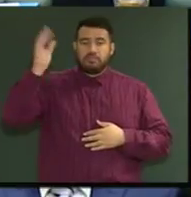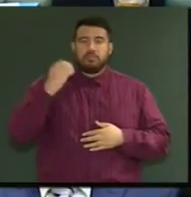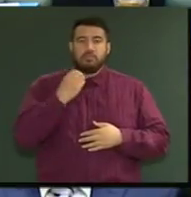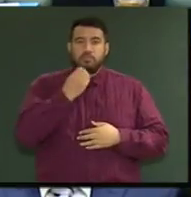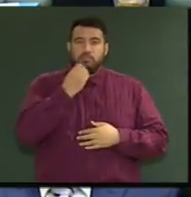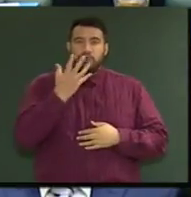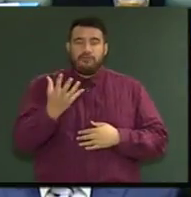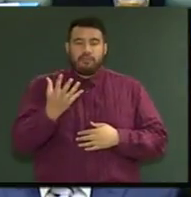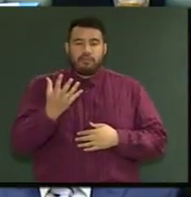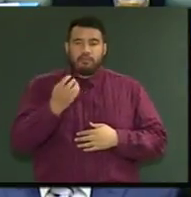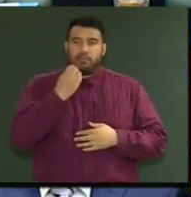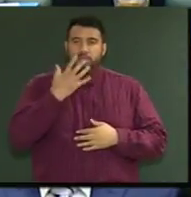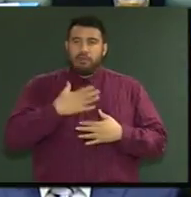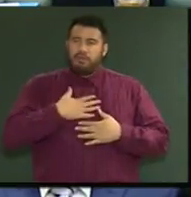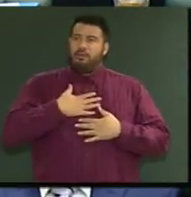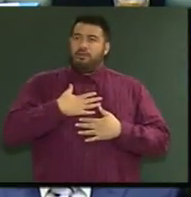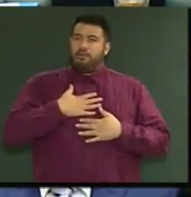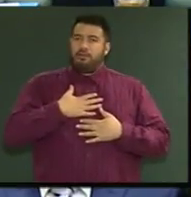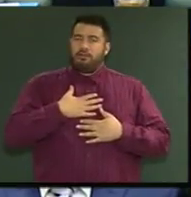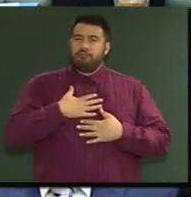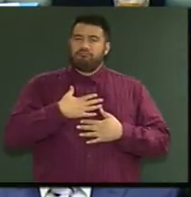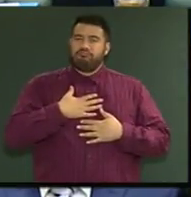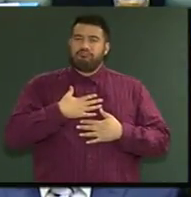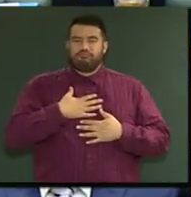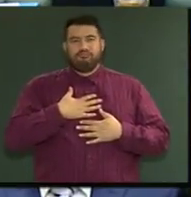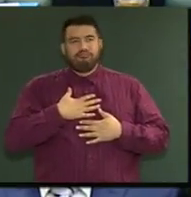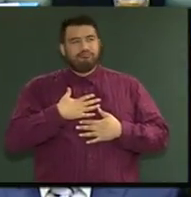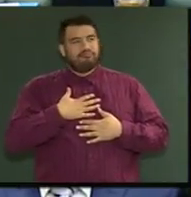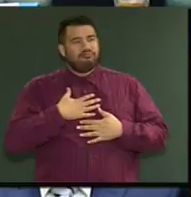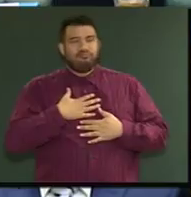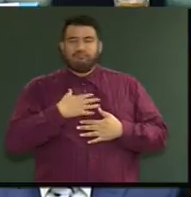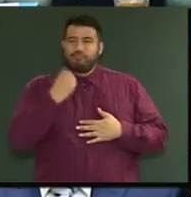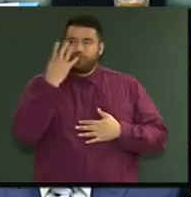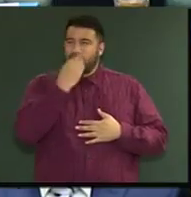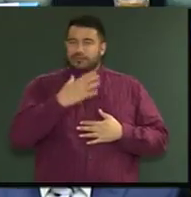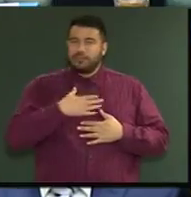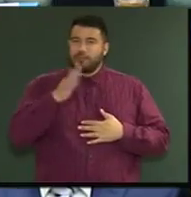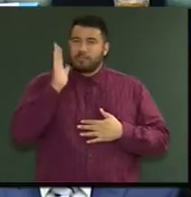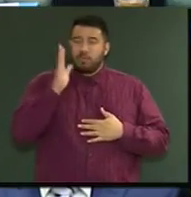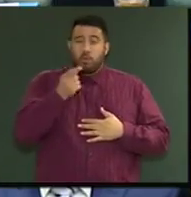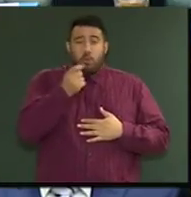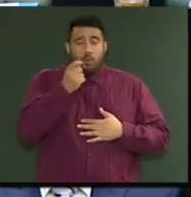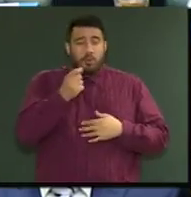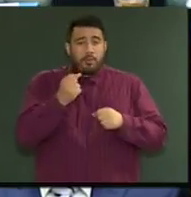beautiful, was touching, I was almost moved to tears,